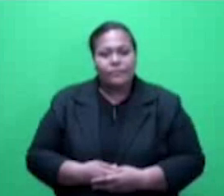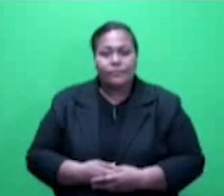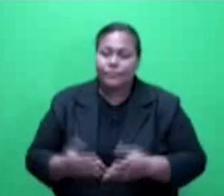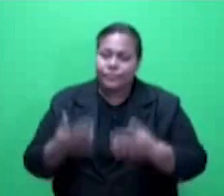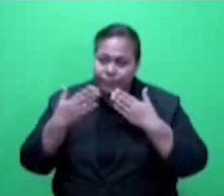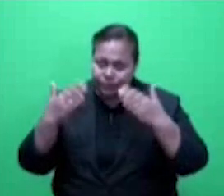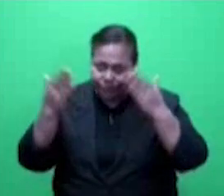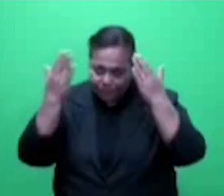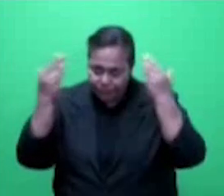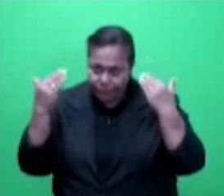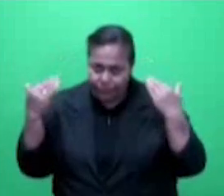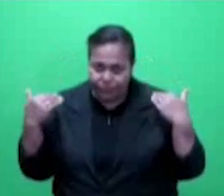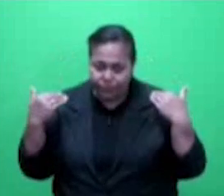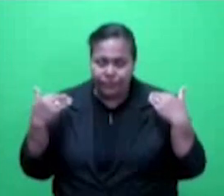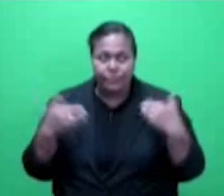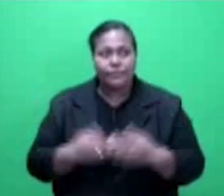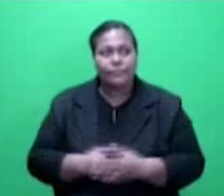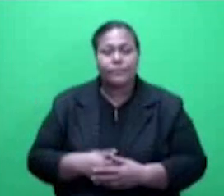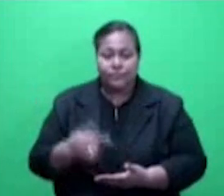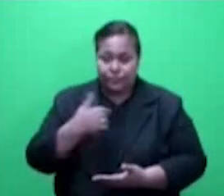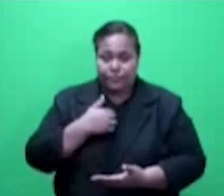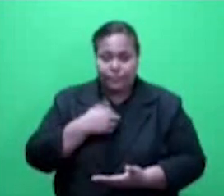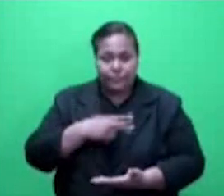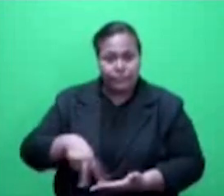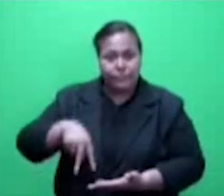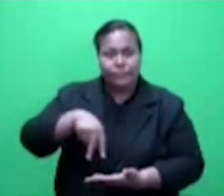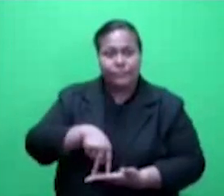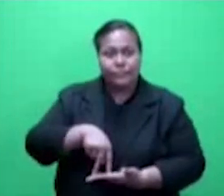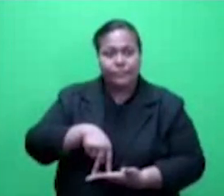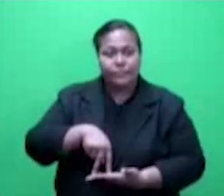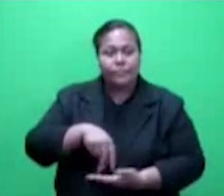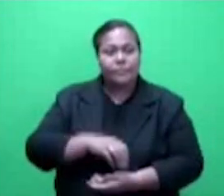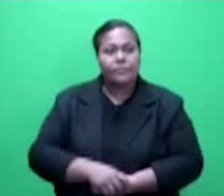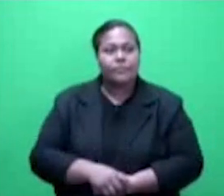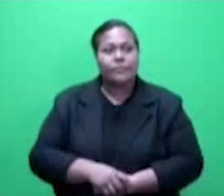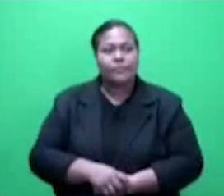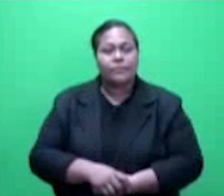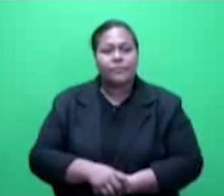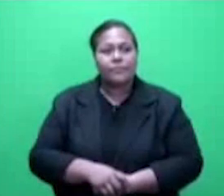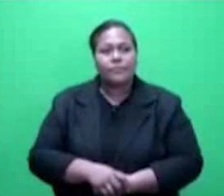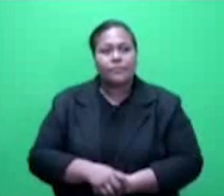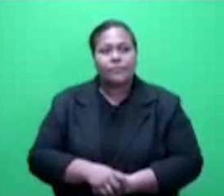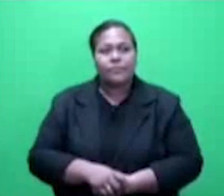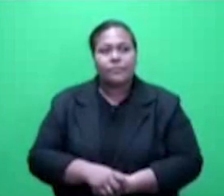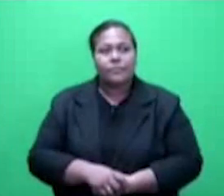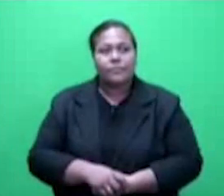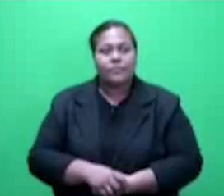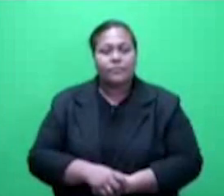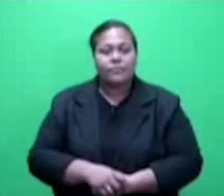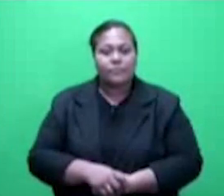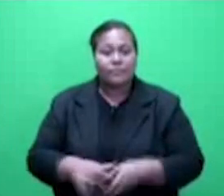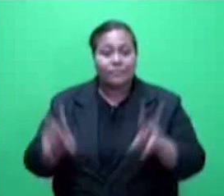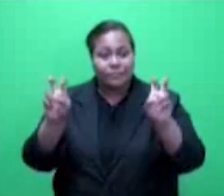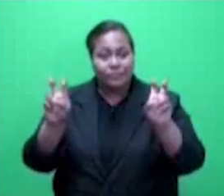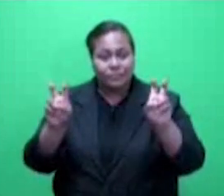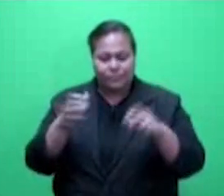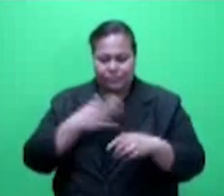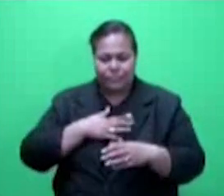Honourable Speaker, Honourable Speaker, I rise to speak on a motion by the Honourable Niko Nowekula